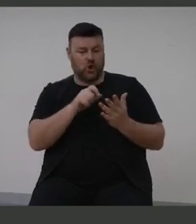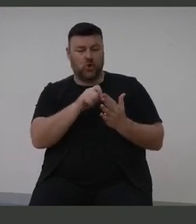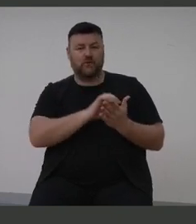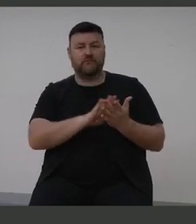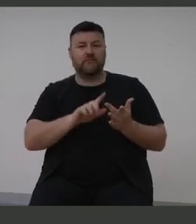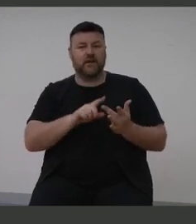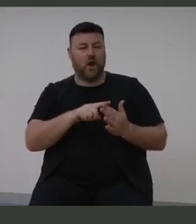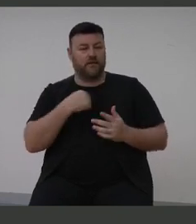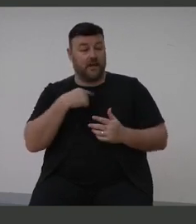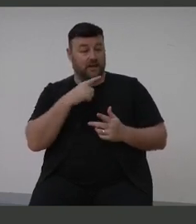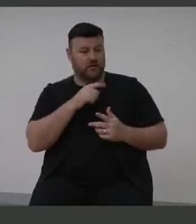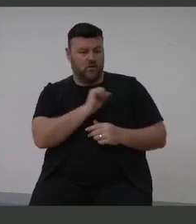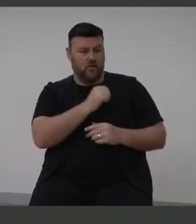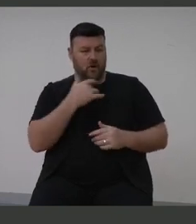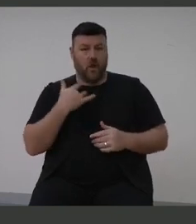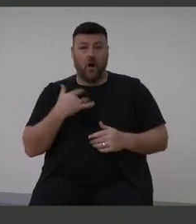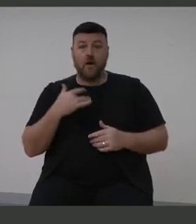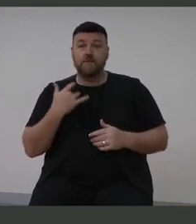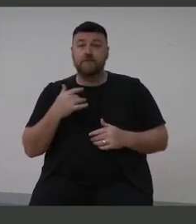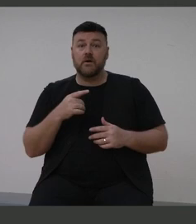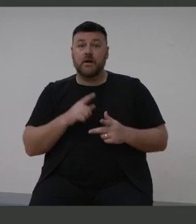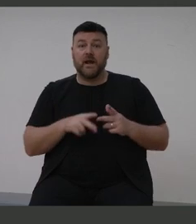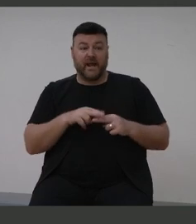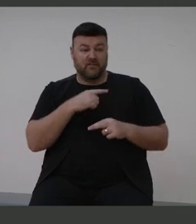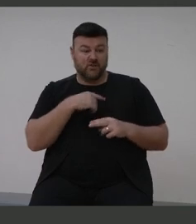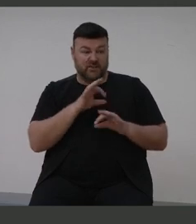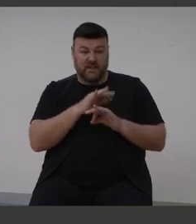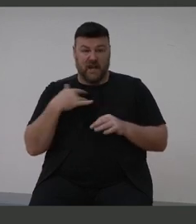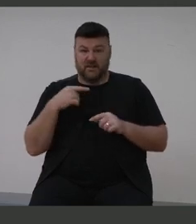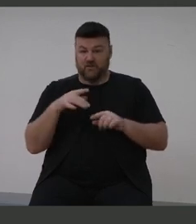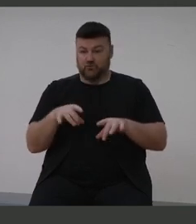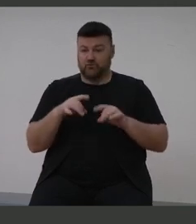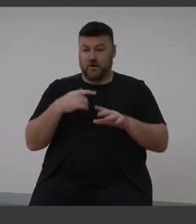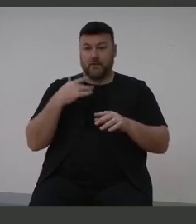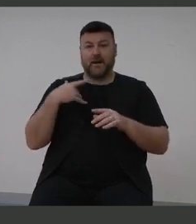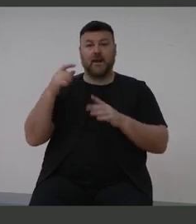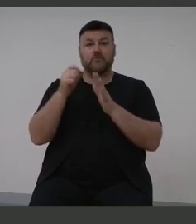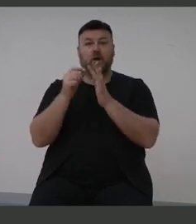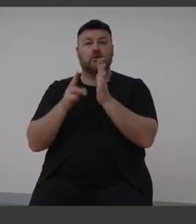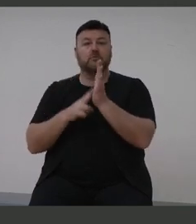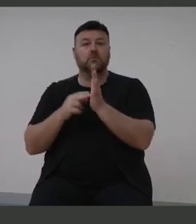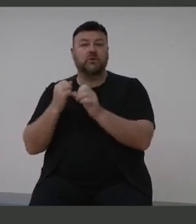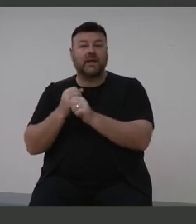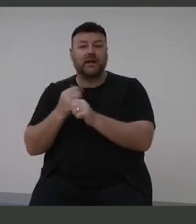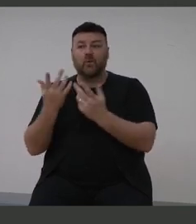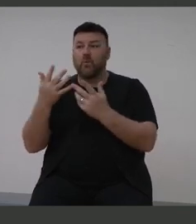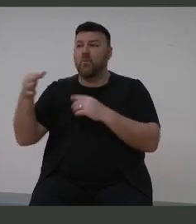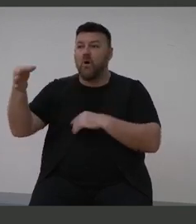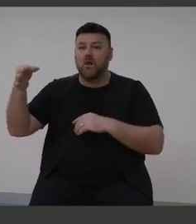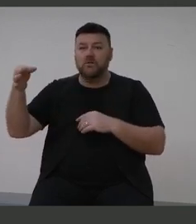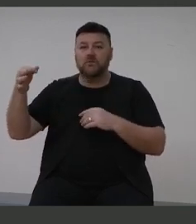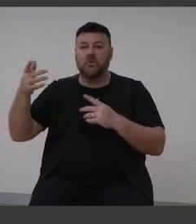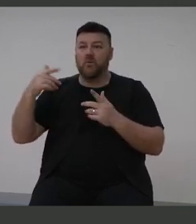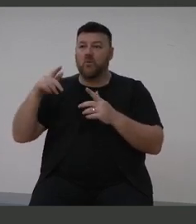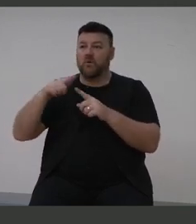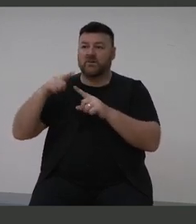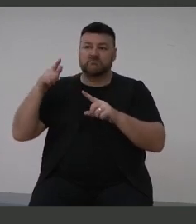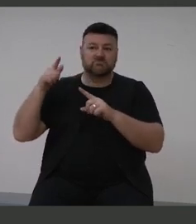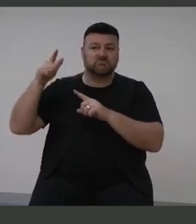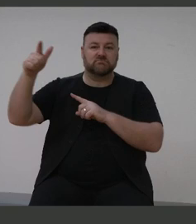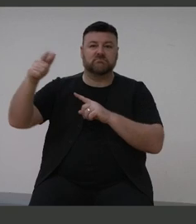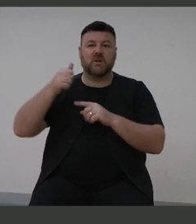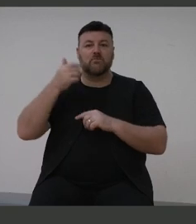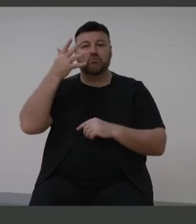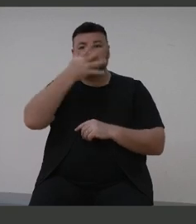if she happened to live in Papua New Guinea or the Solomon Islands or indeed in a remote Aboriginal community